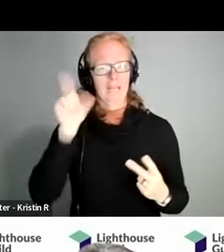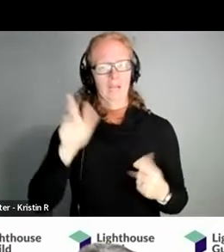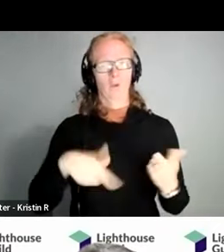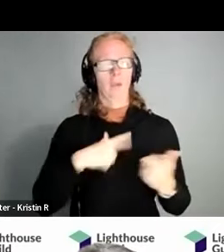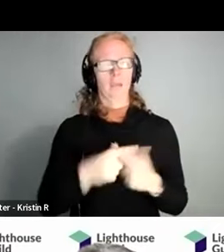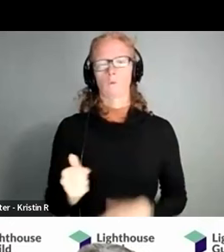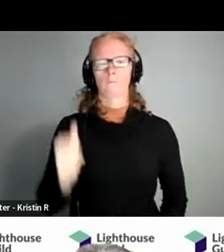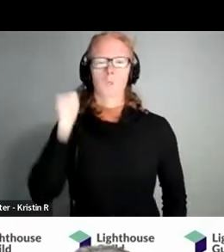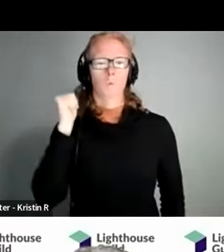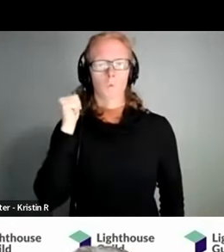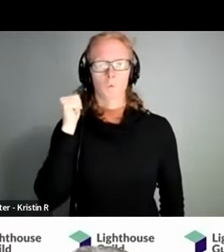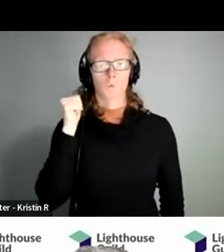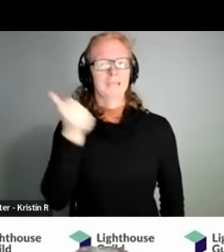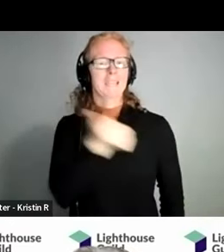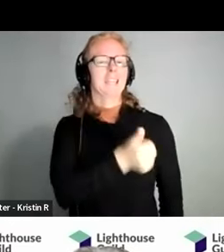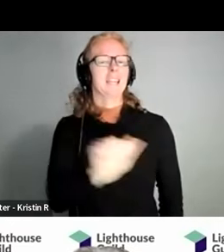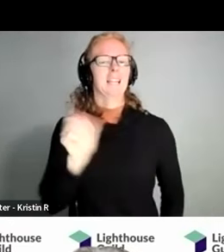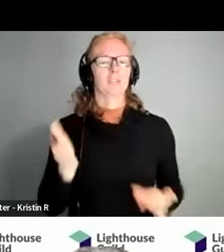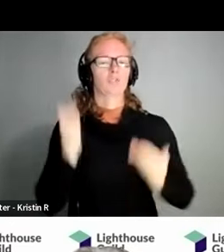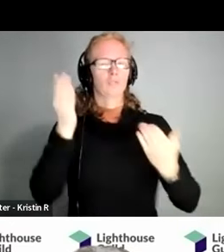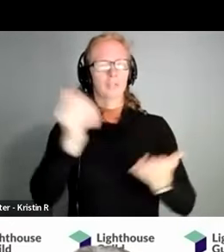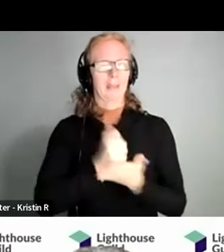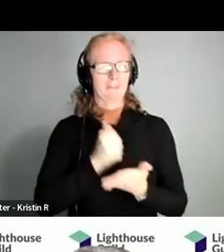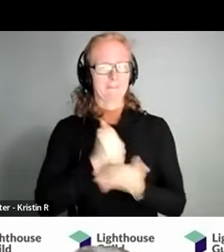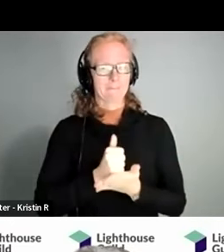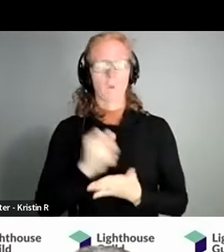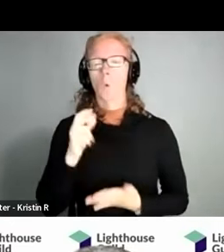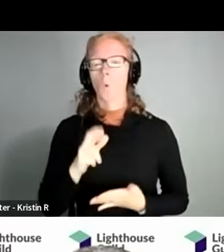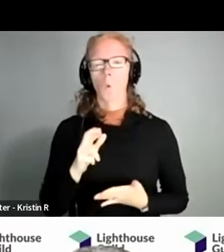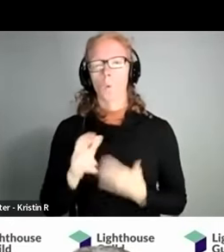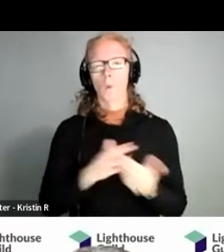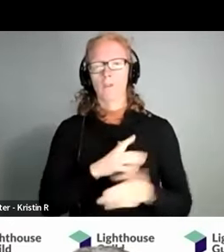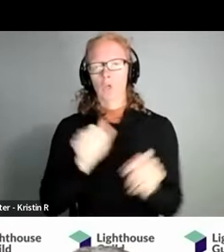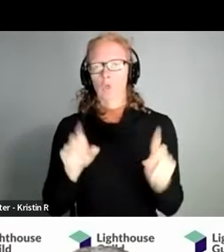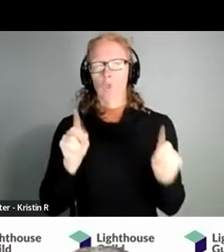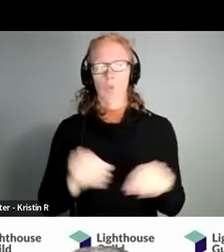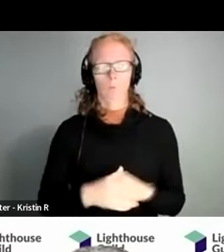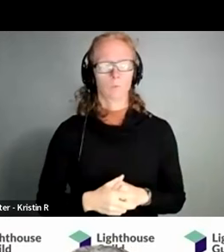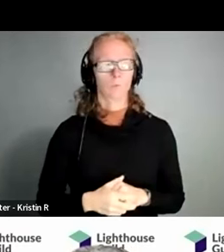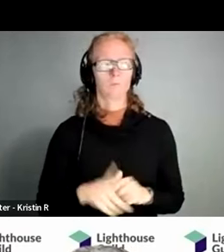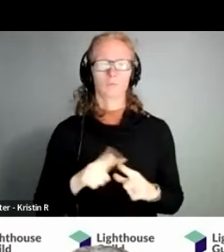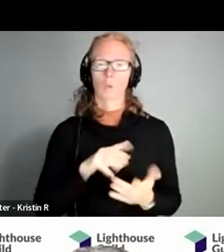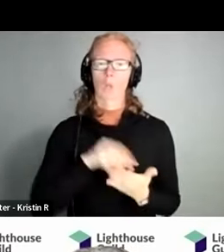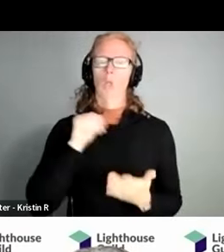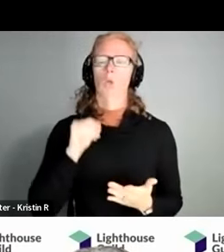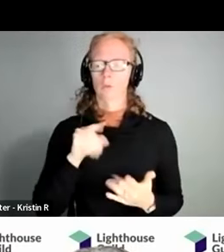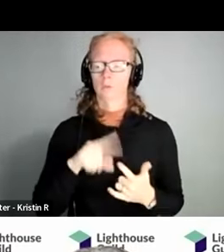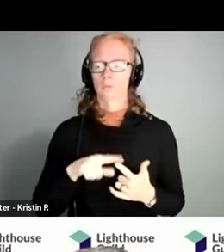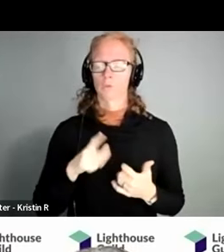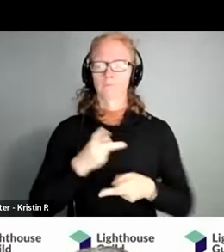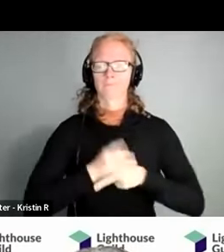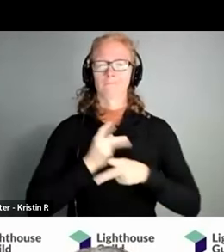refused any suggested help or things that he could do to learn to deal with